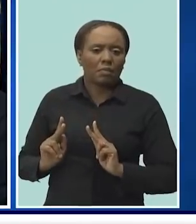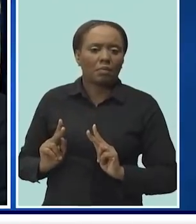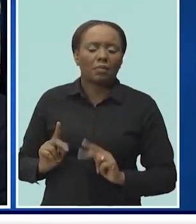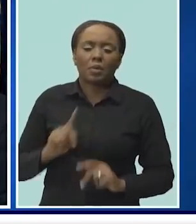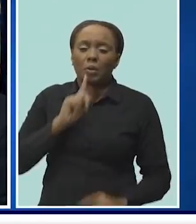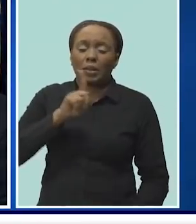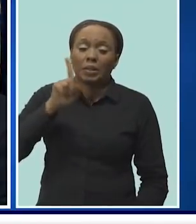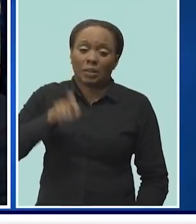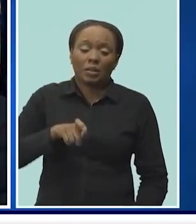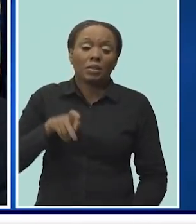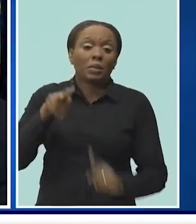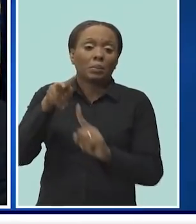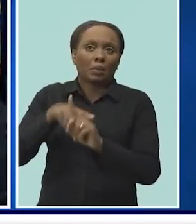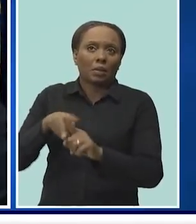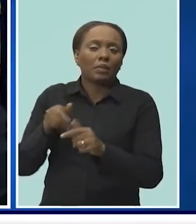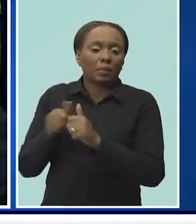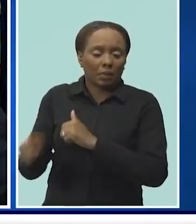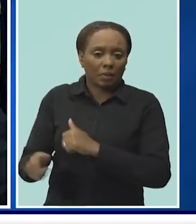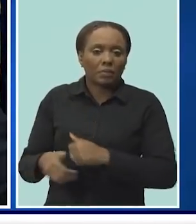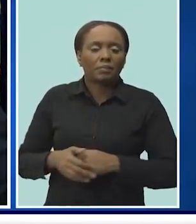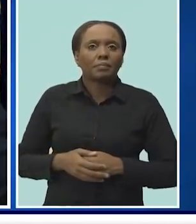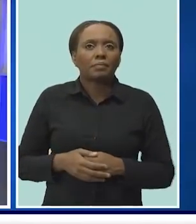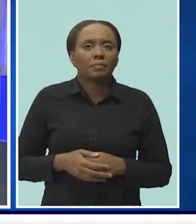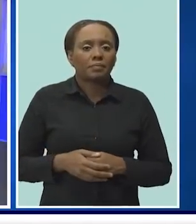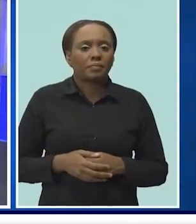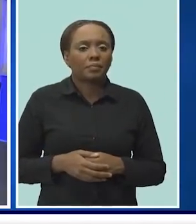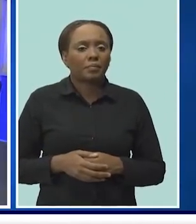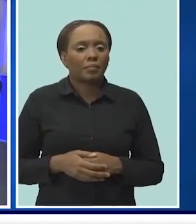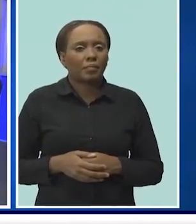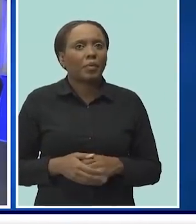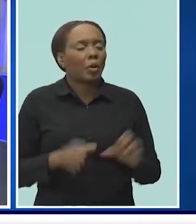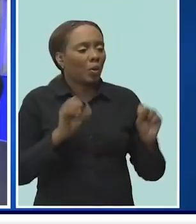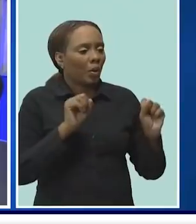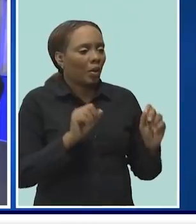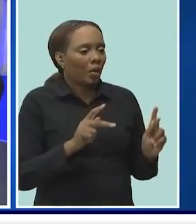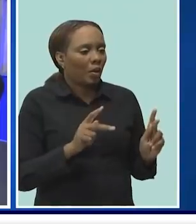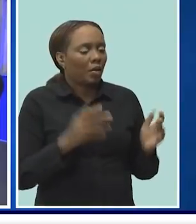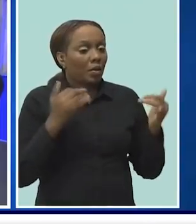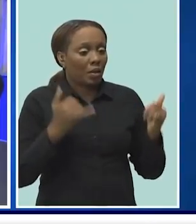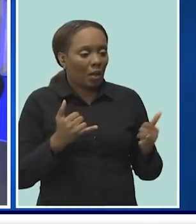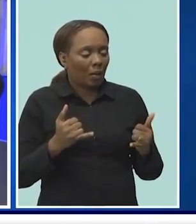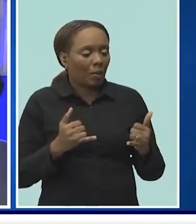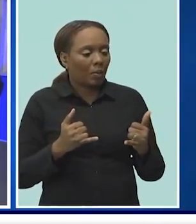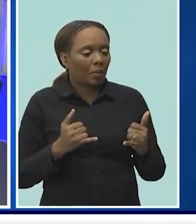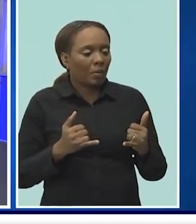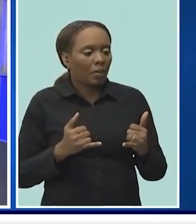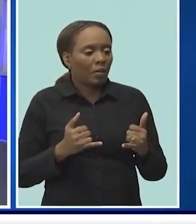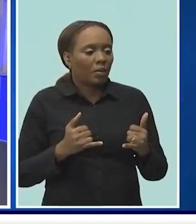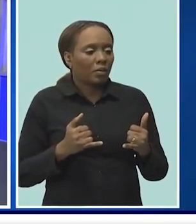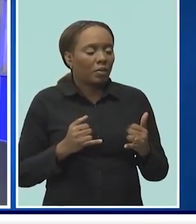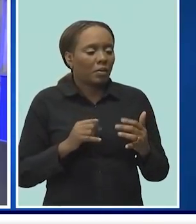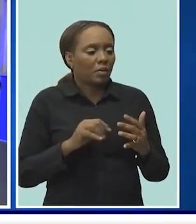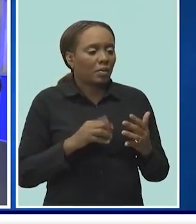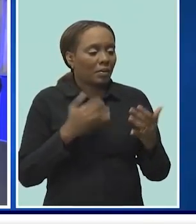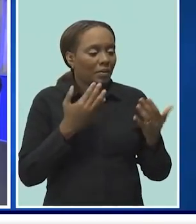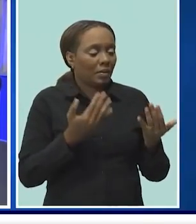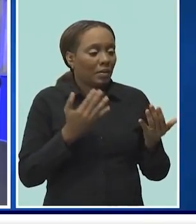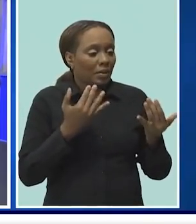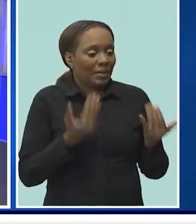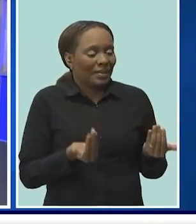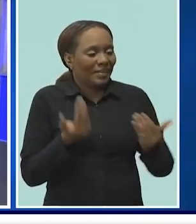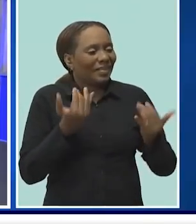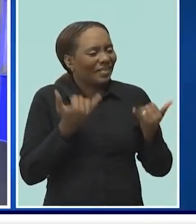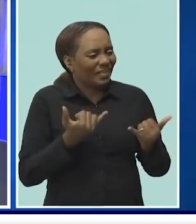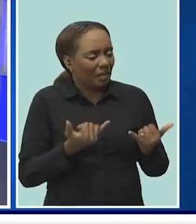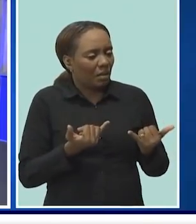to apply for passes. Now, the current directive, number 4, runs until the 28th. However, you just mentioned this